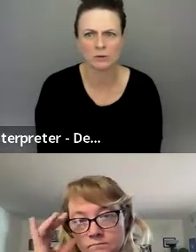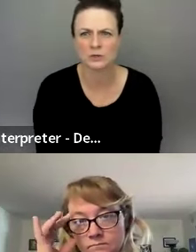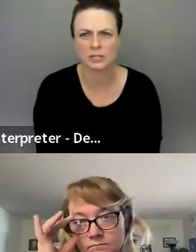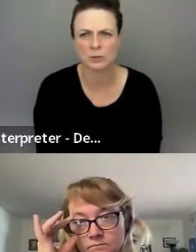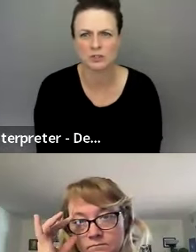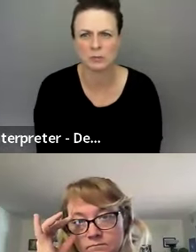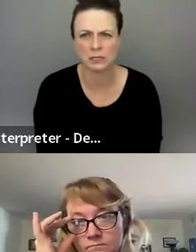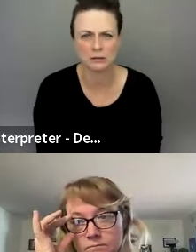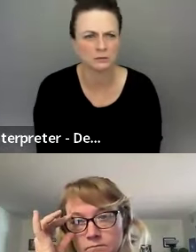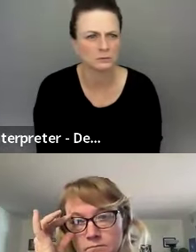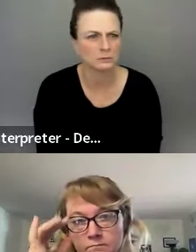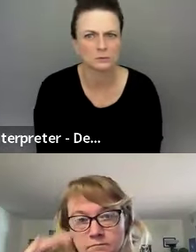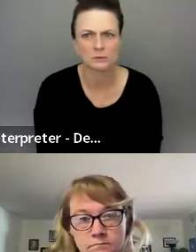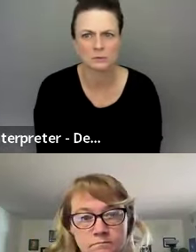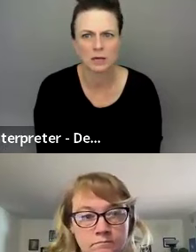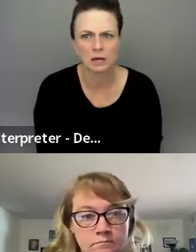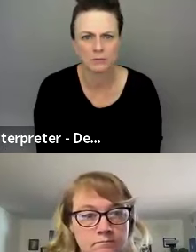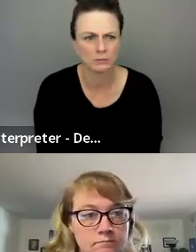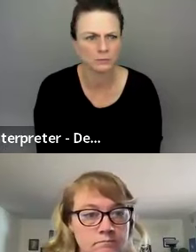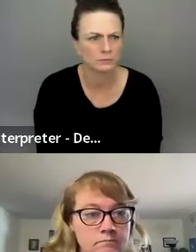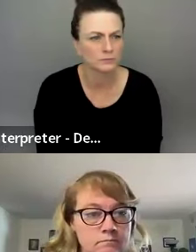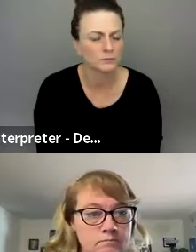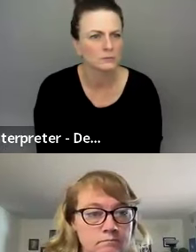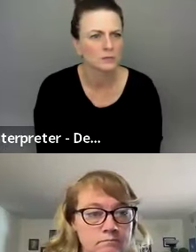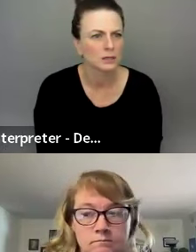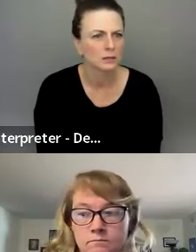I don't really understand what you mean. Um,